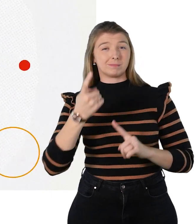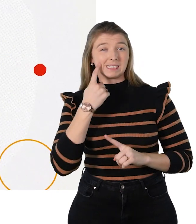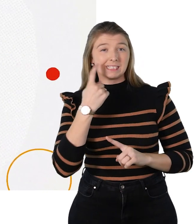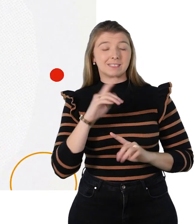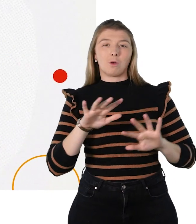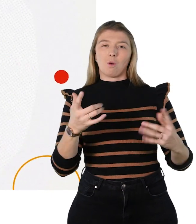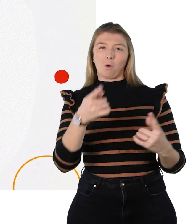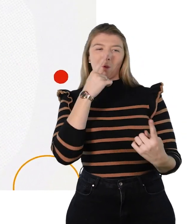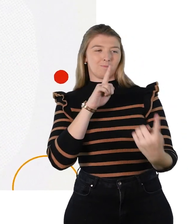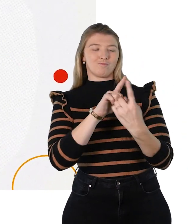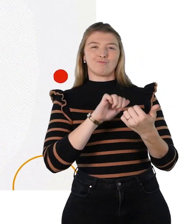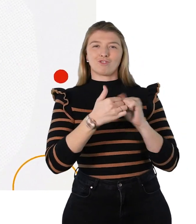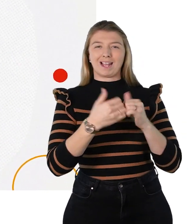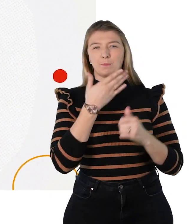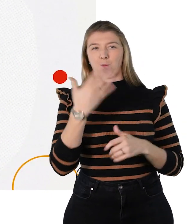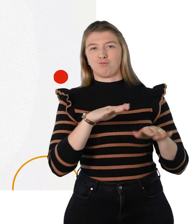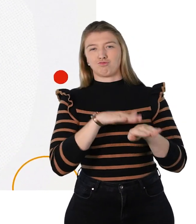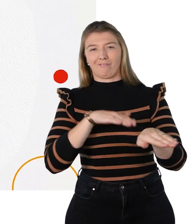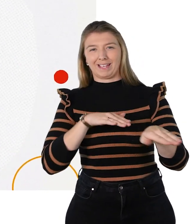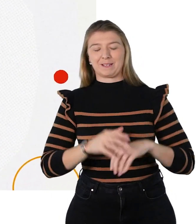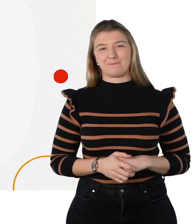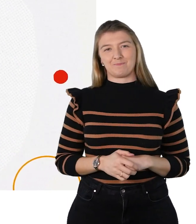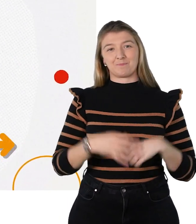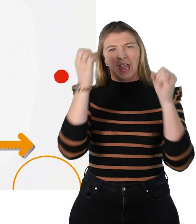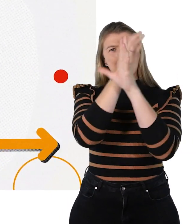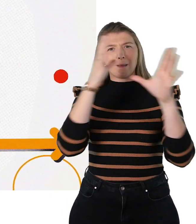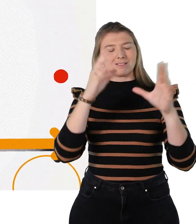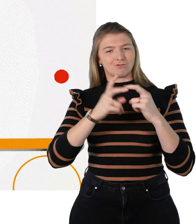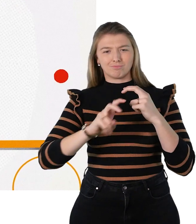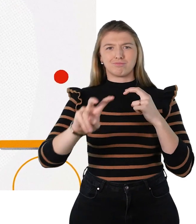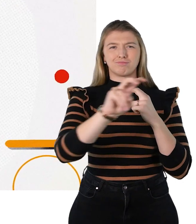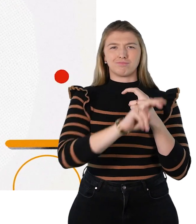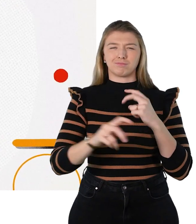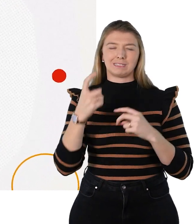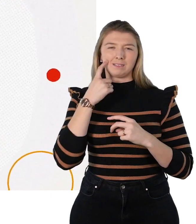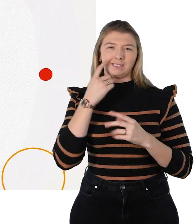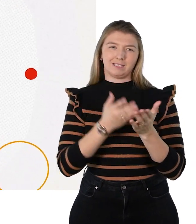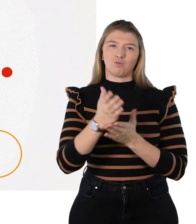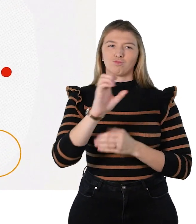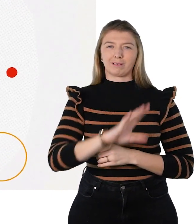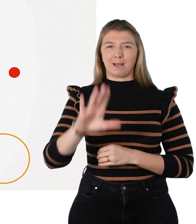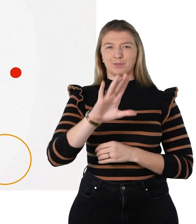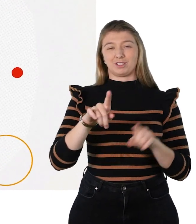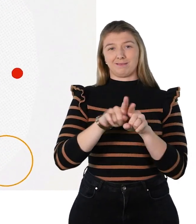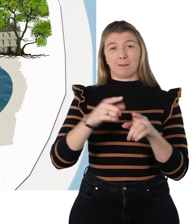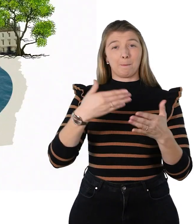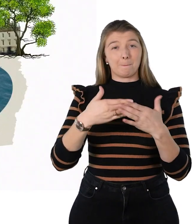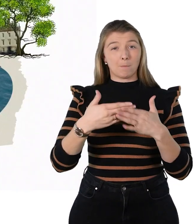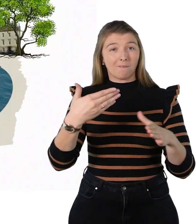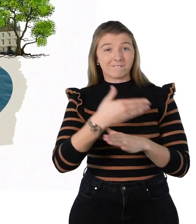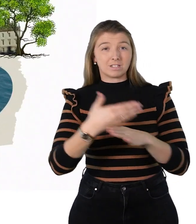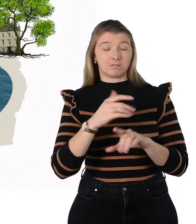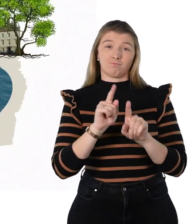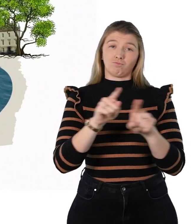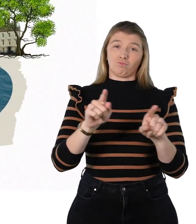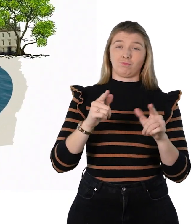appointment and see your friends without being delayed in traffic. Imagine if travel around Cambridge was more efficient and healthier for you and your